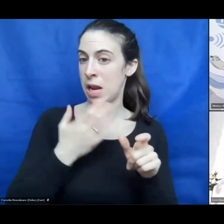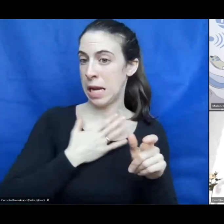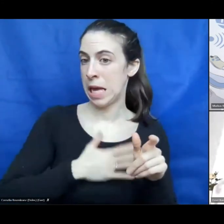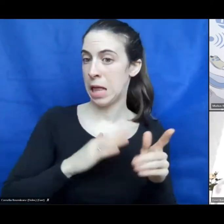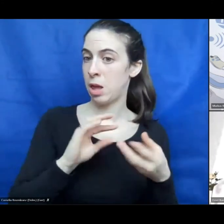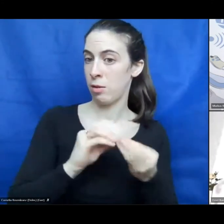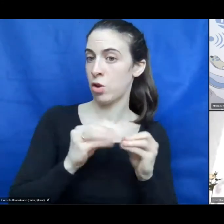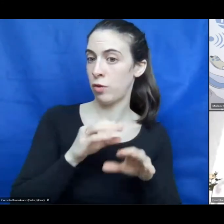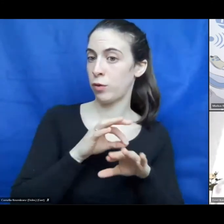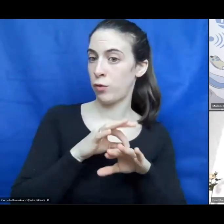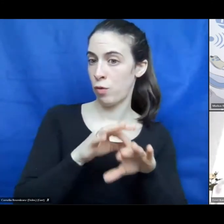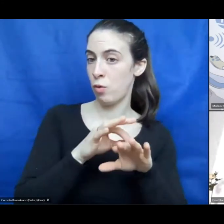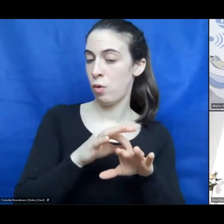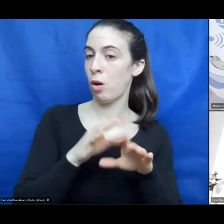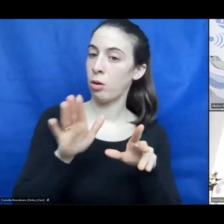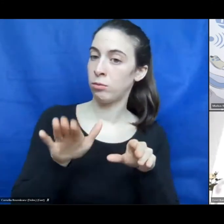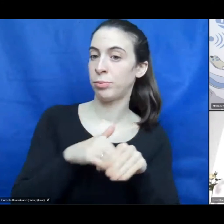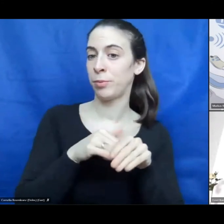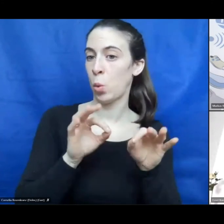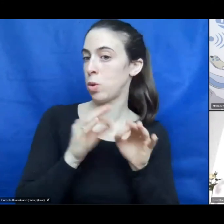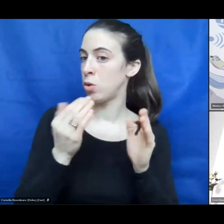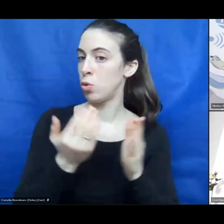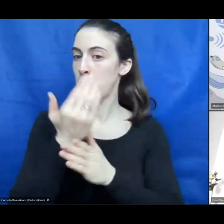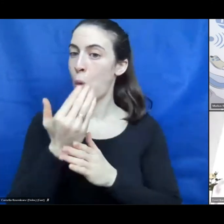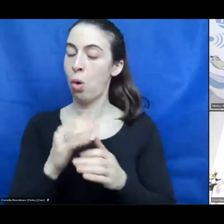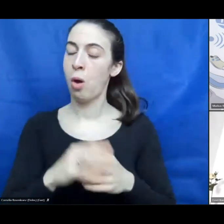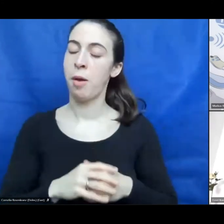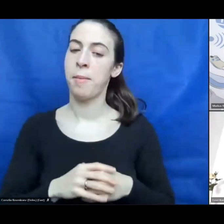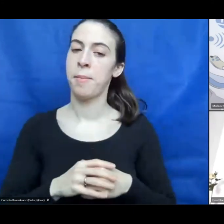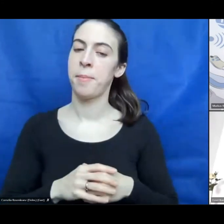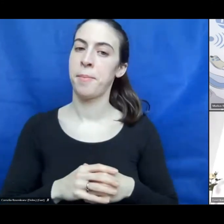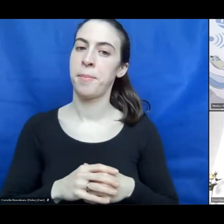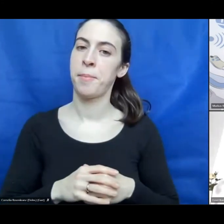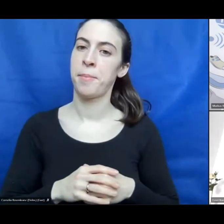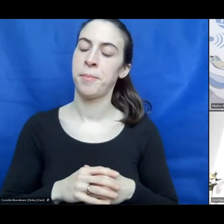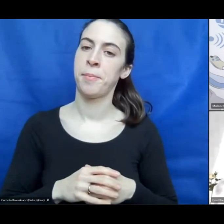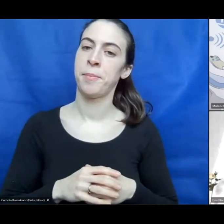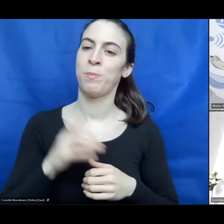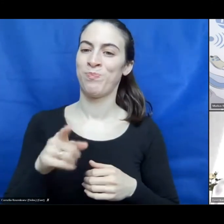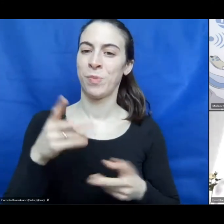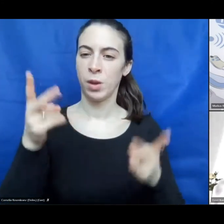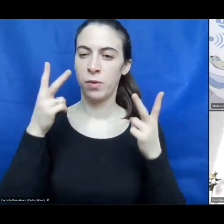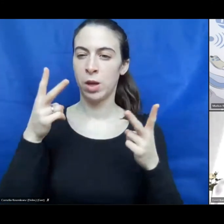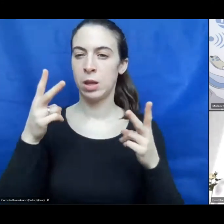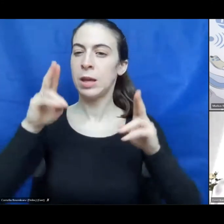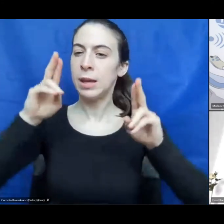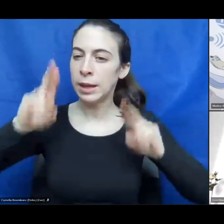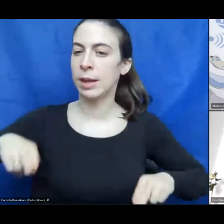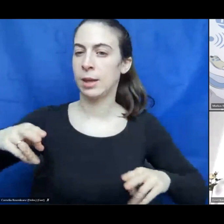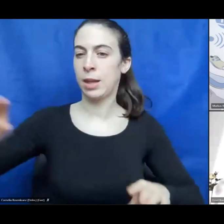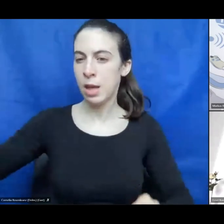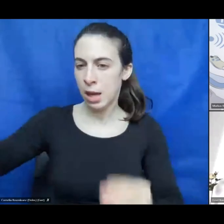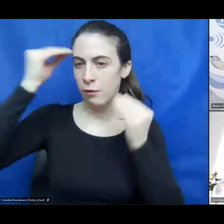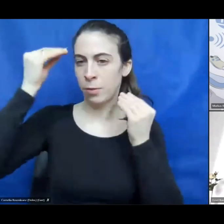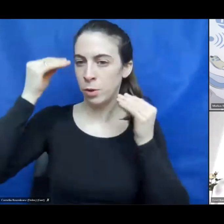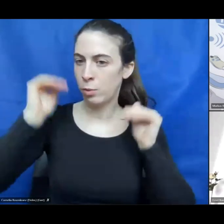that, to get the right information to start. And the financial